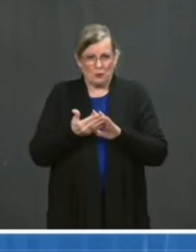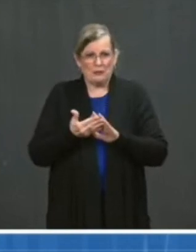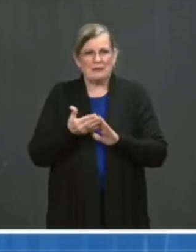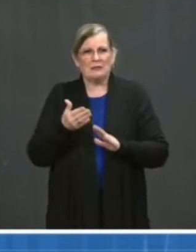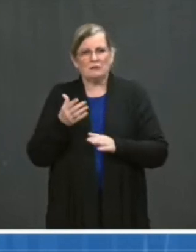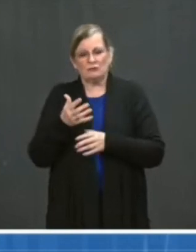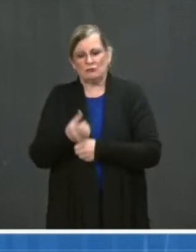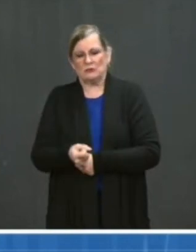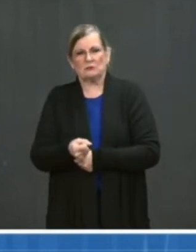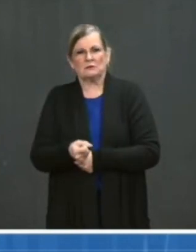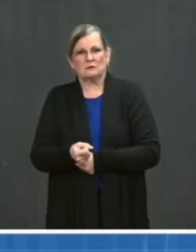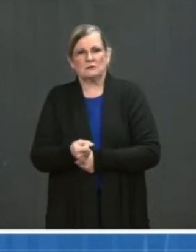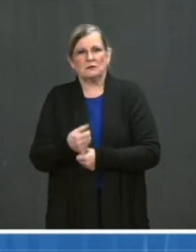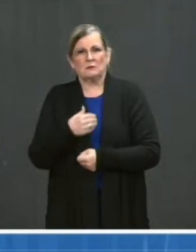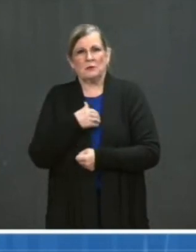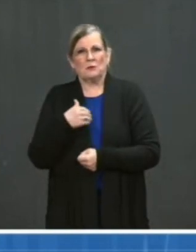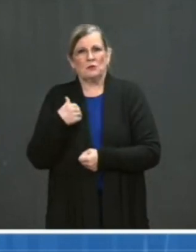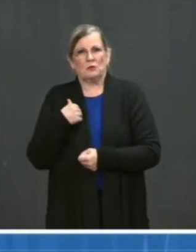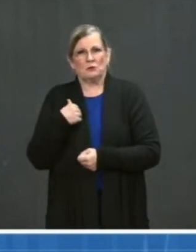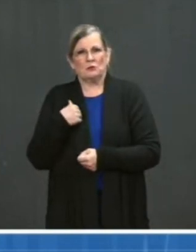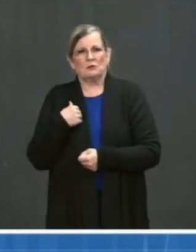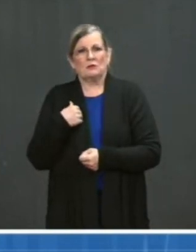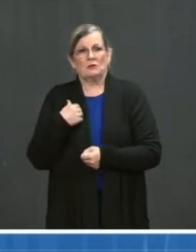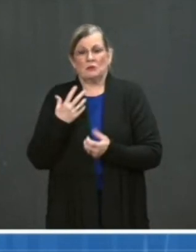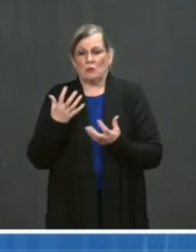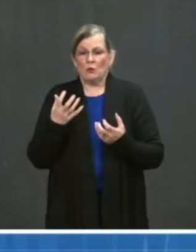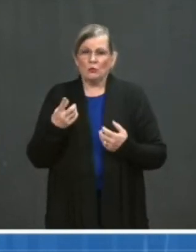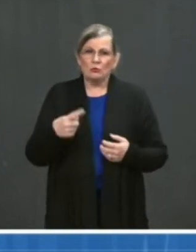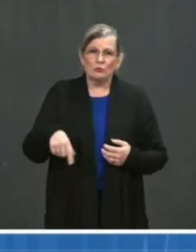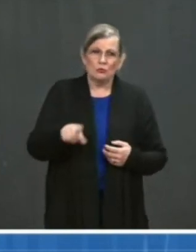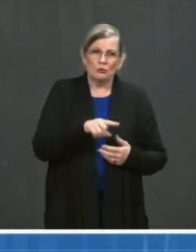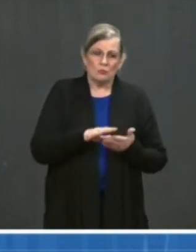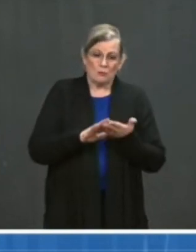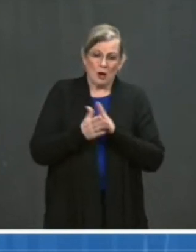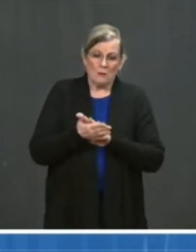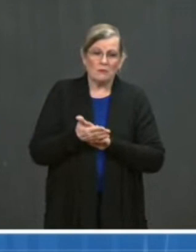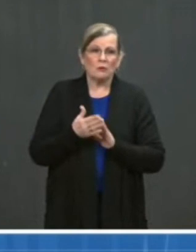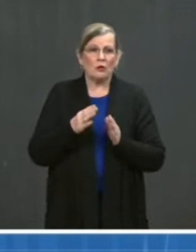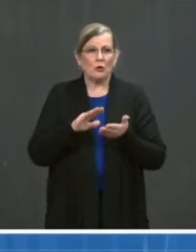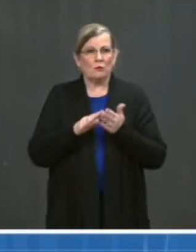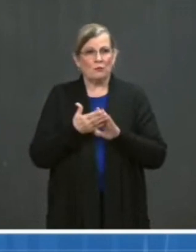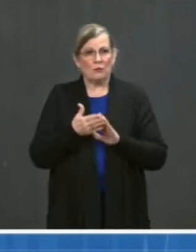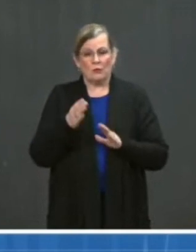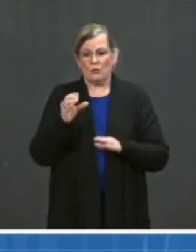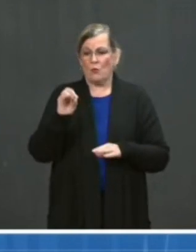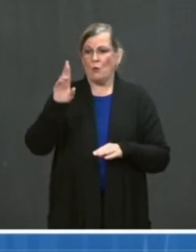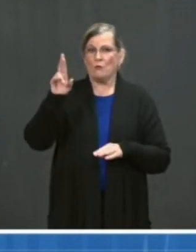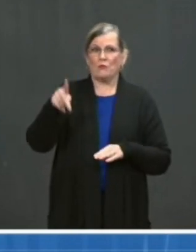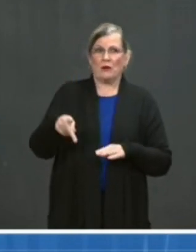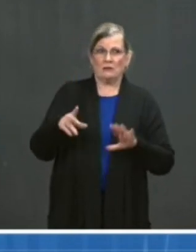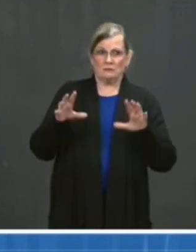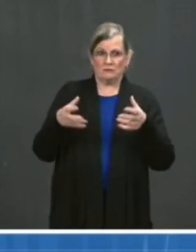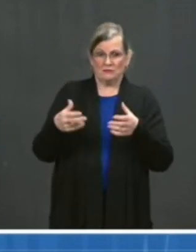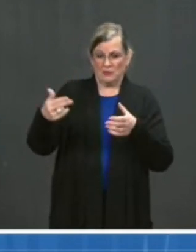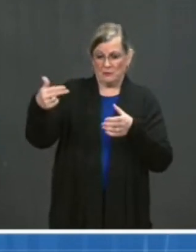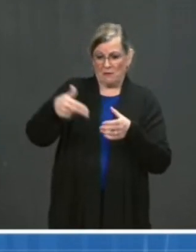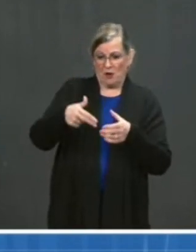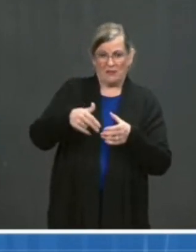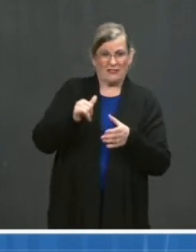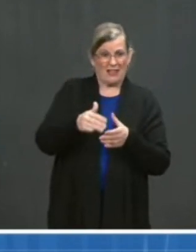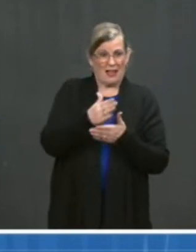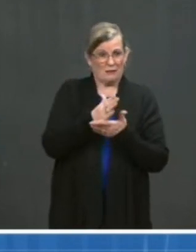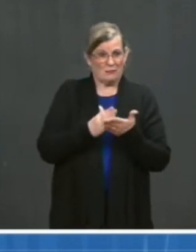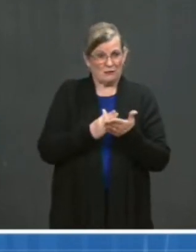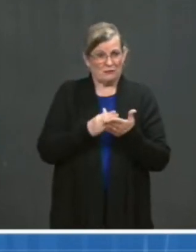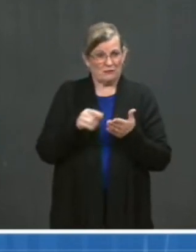our country will sign up and become community corps members themselves. So if you're active on social media, if you volunteer with the civic group or at your